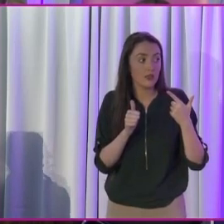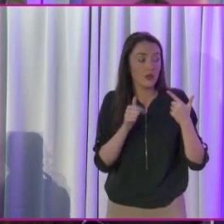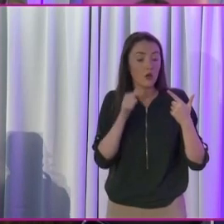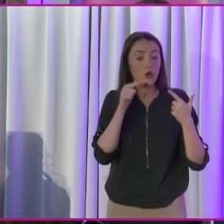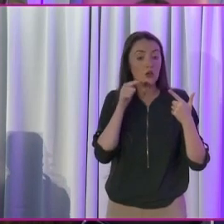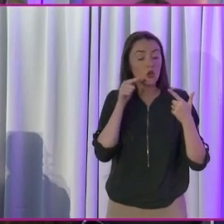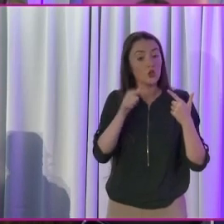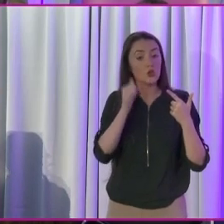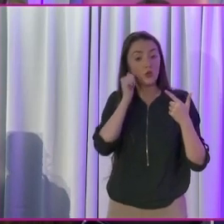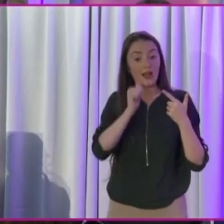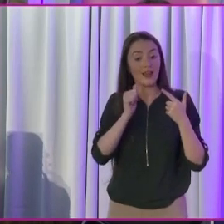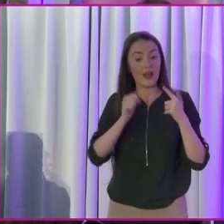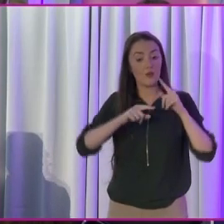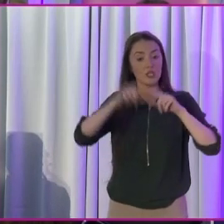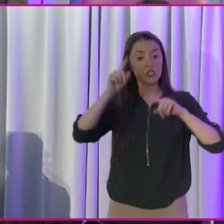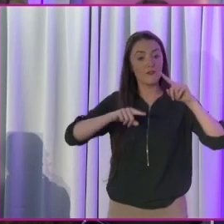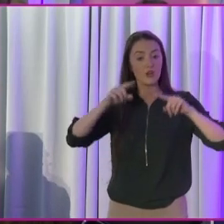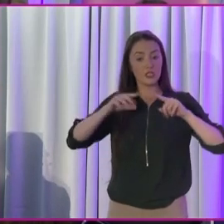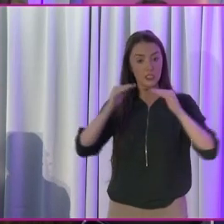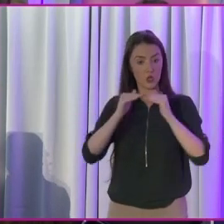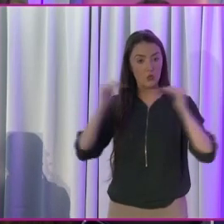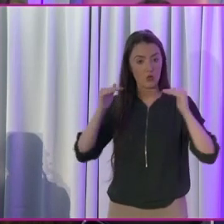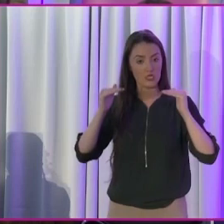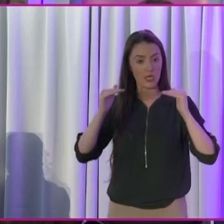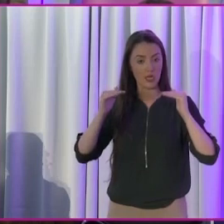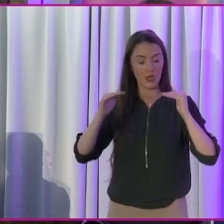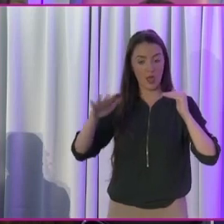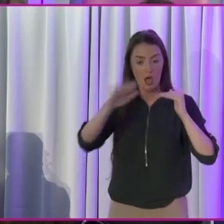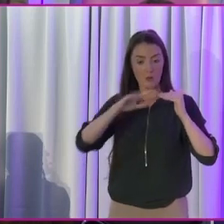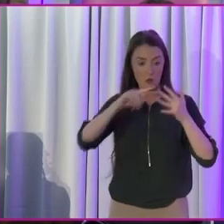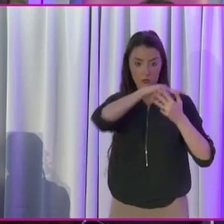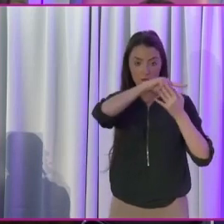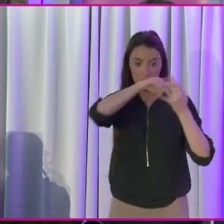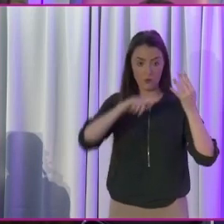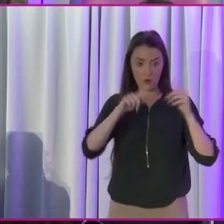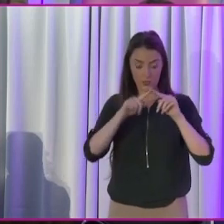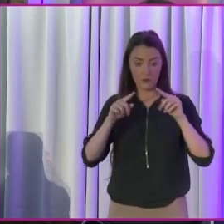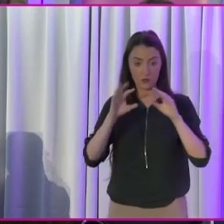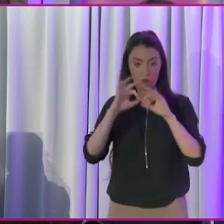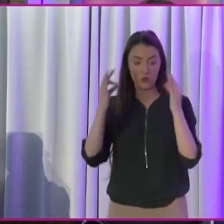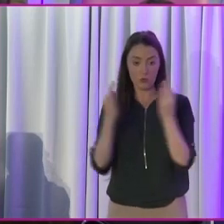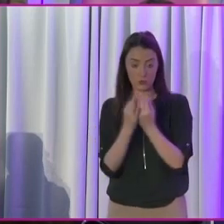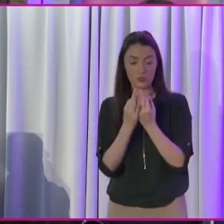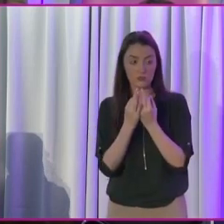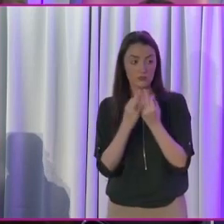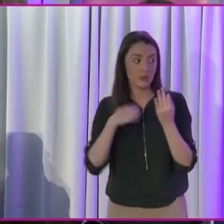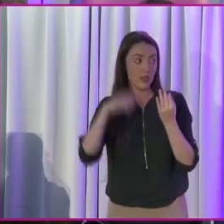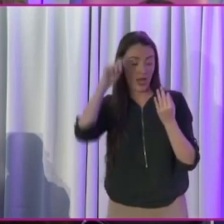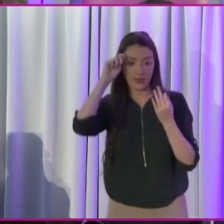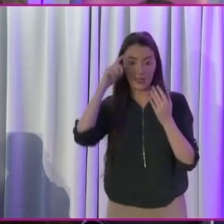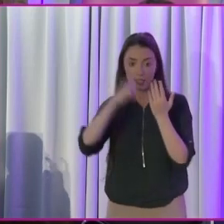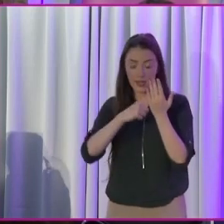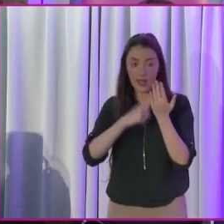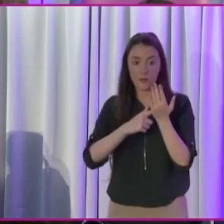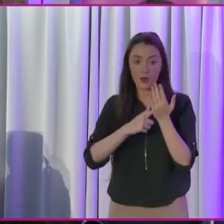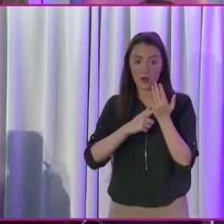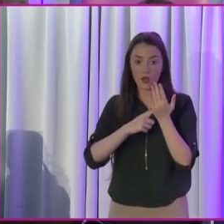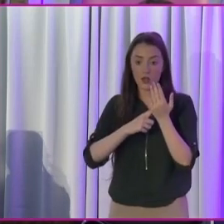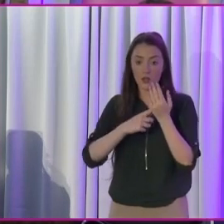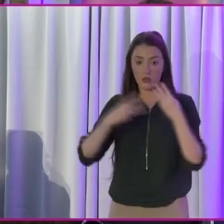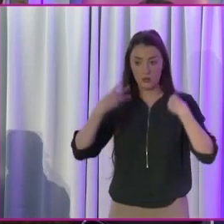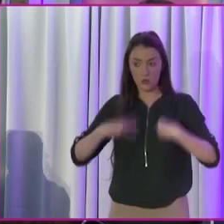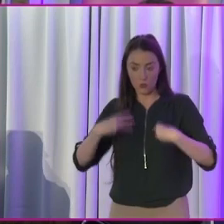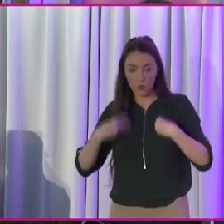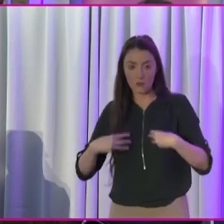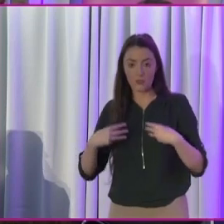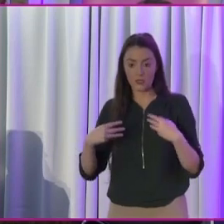would you allow a diversity quota among those four groups? Would you allow a diversity, because I think Labour, or women in